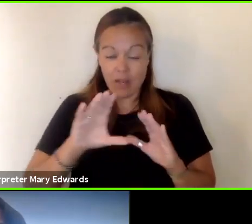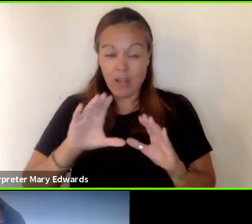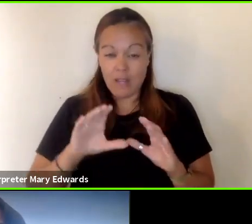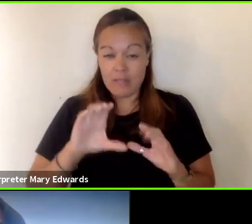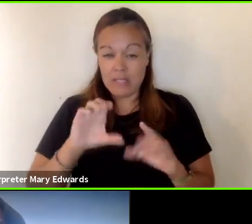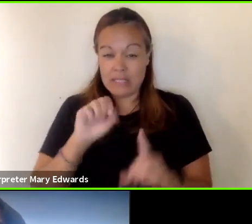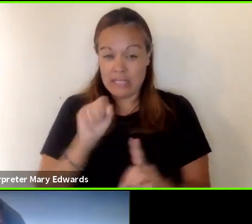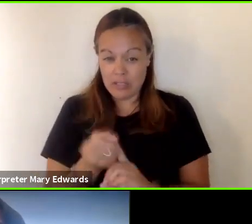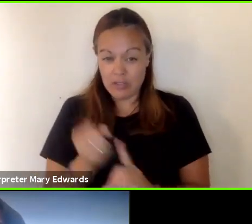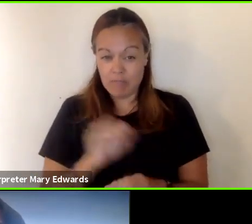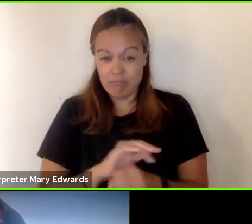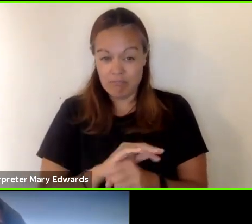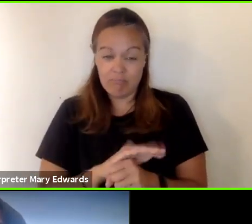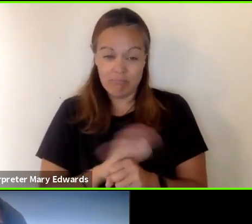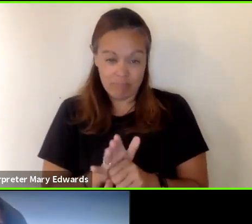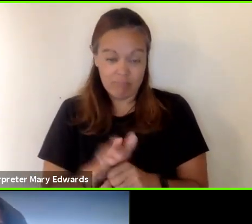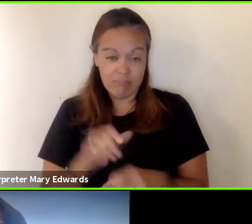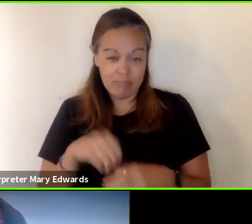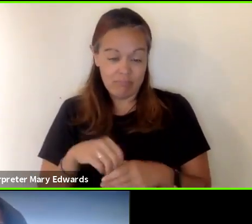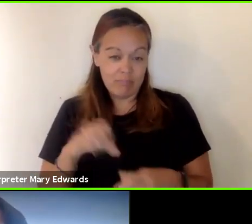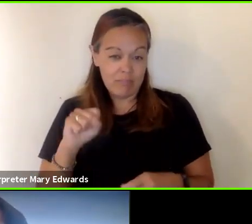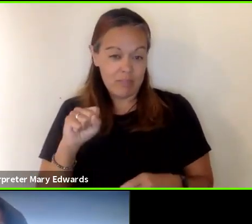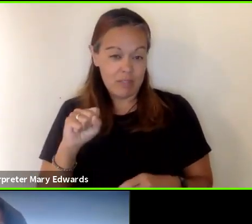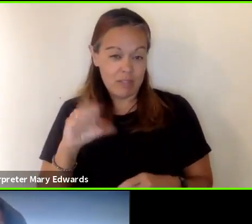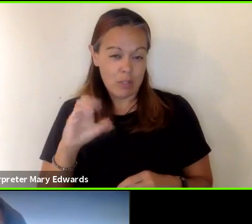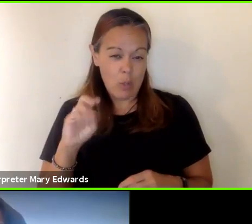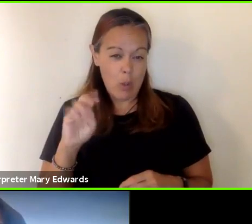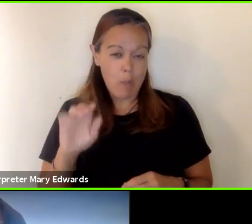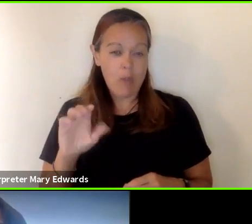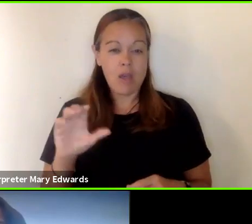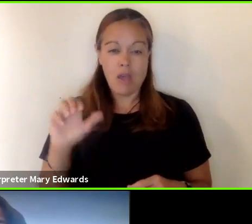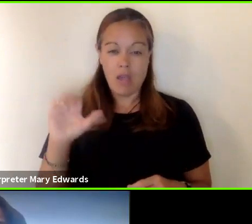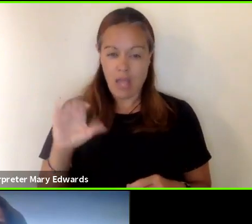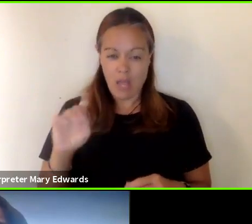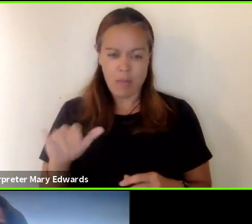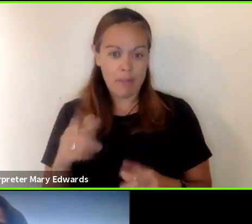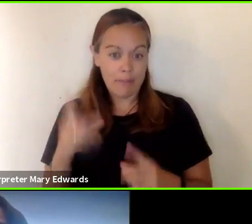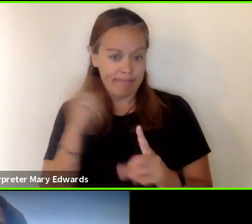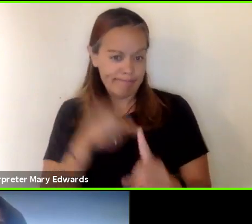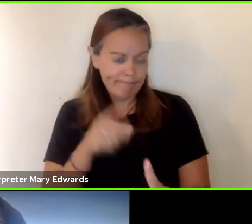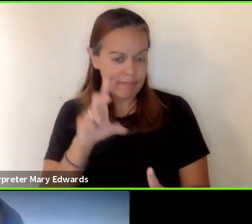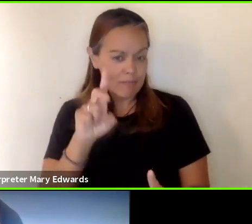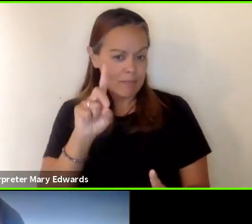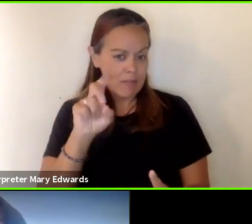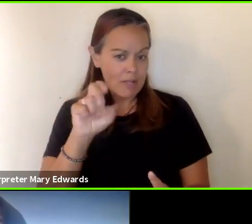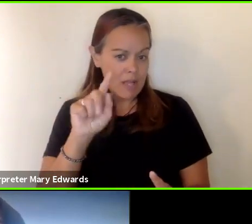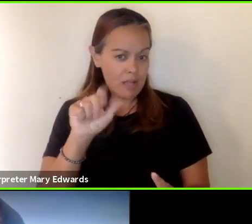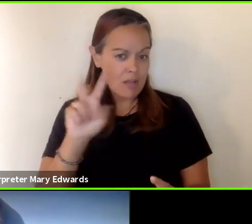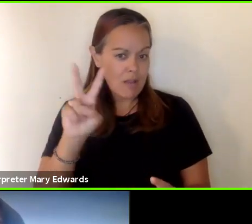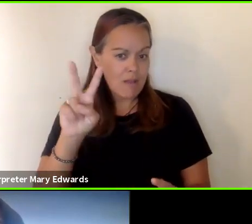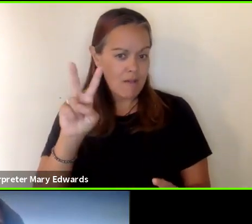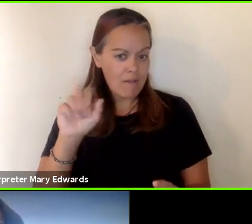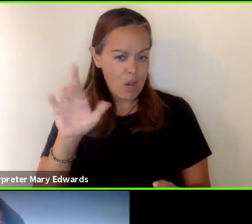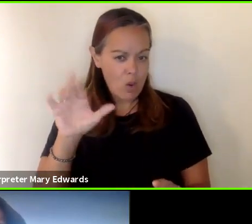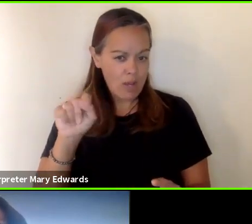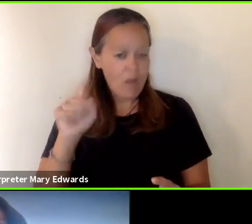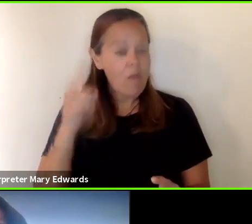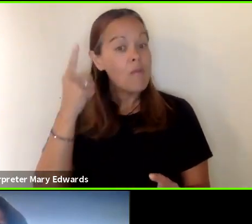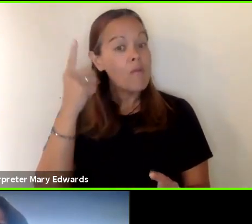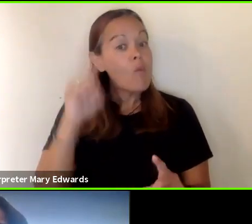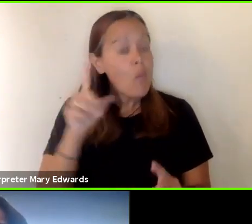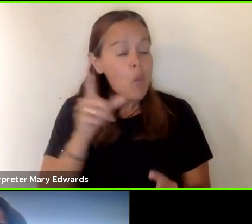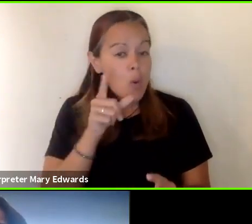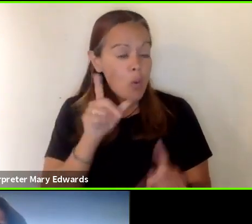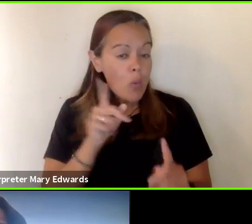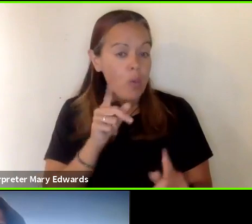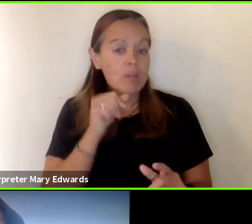a surge driven largely by the spread of the delta variant primarily among those who are unvaccinated in sonoma